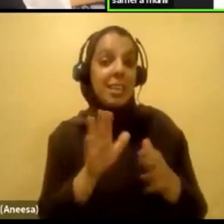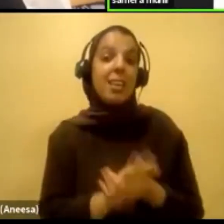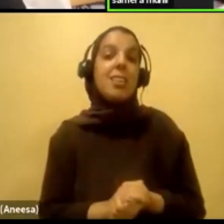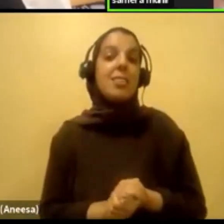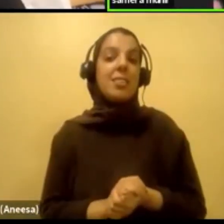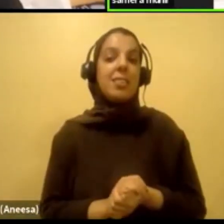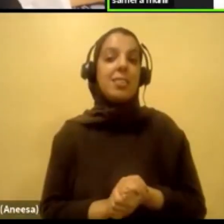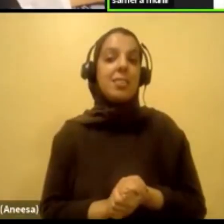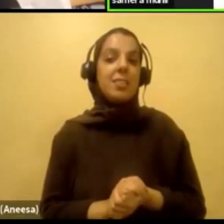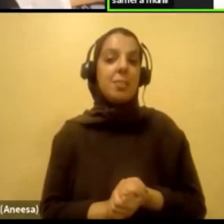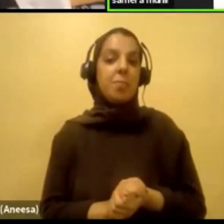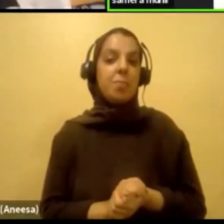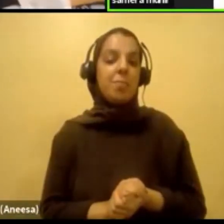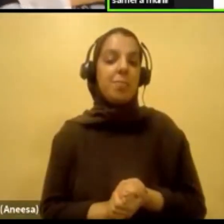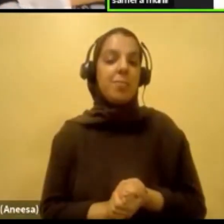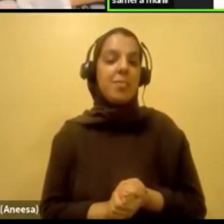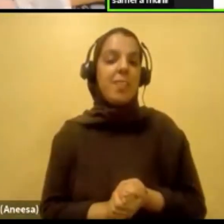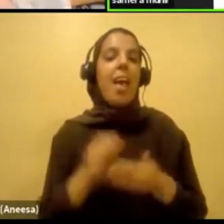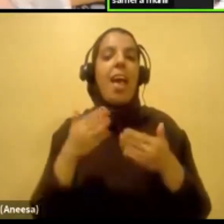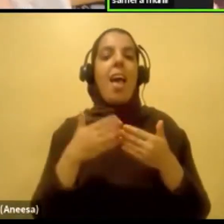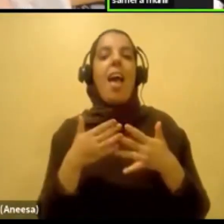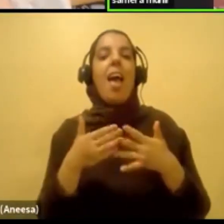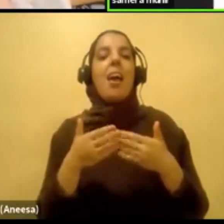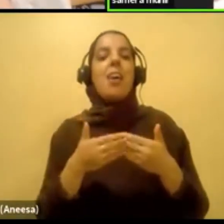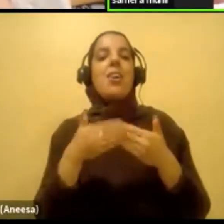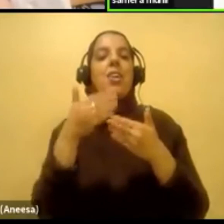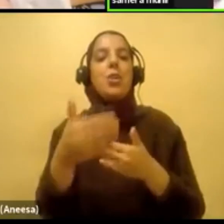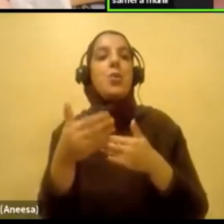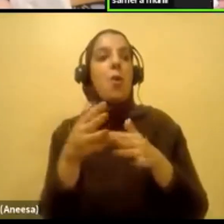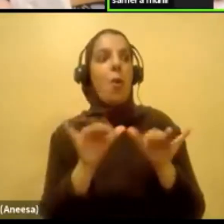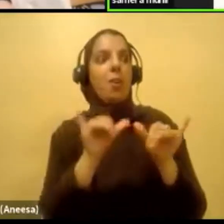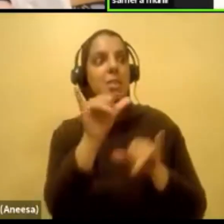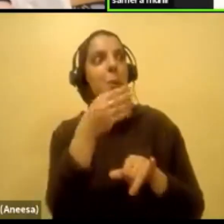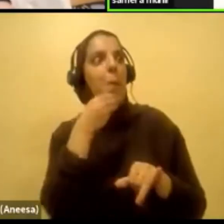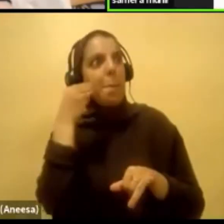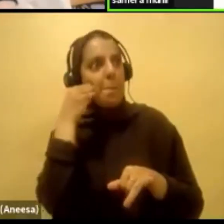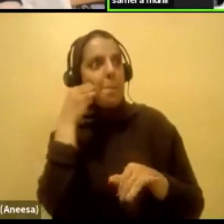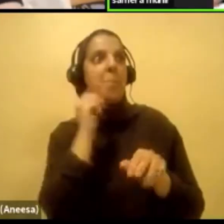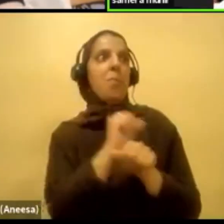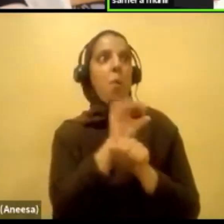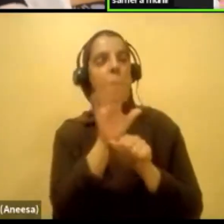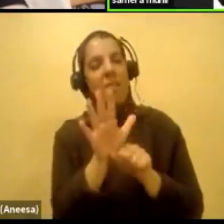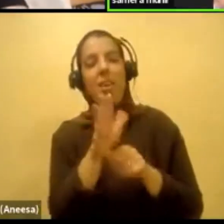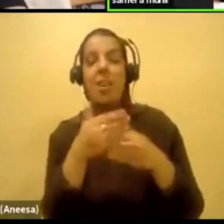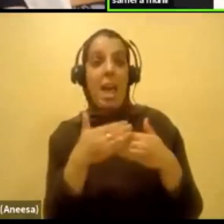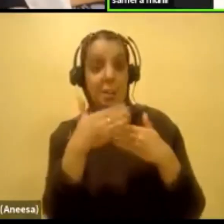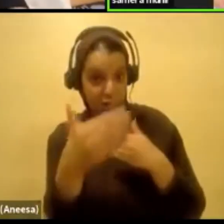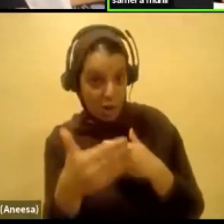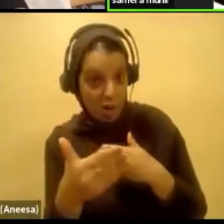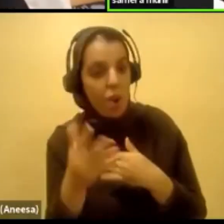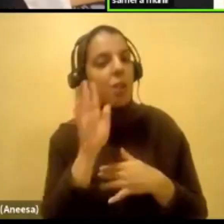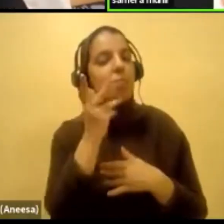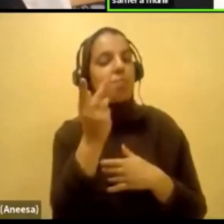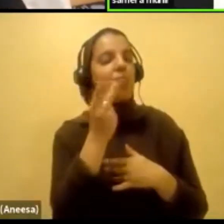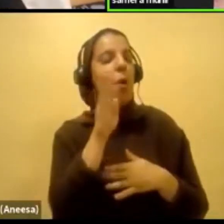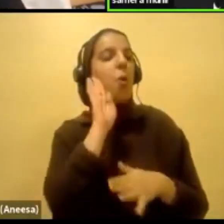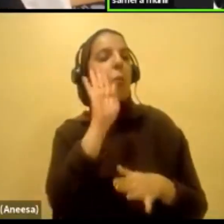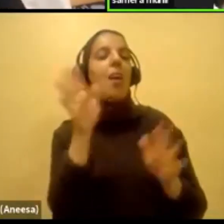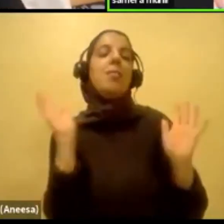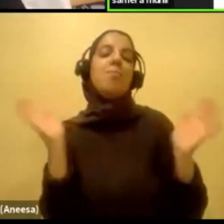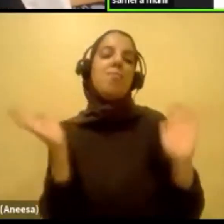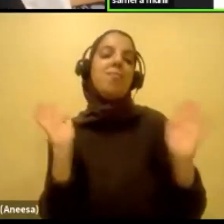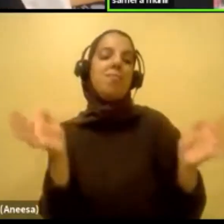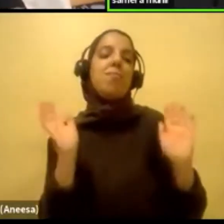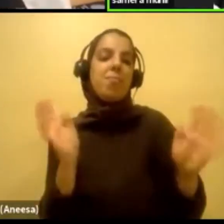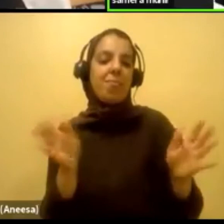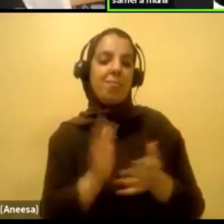totally post-quarantine, post-COVID. We're going to hang out because, you know, it has to happen. And you're awesome. You're badass.